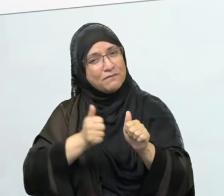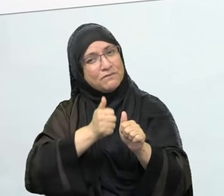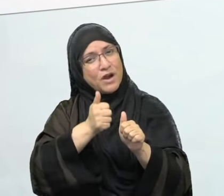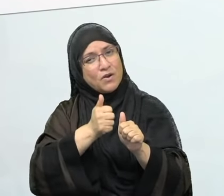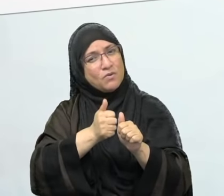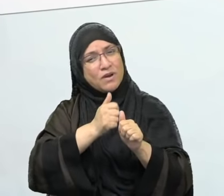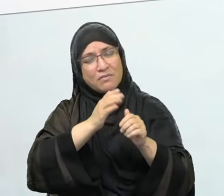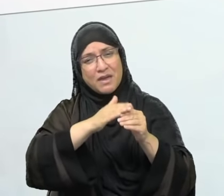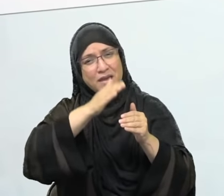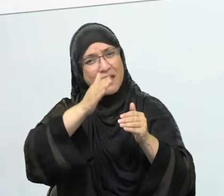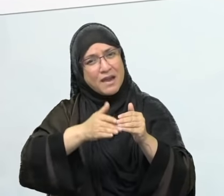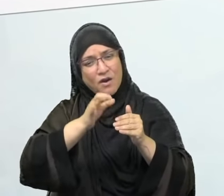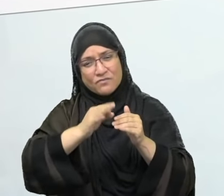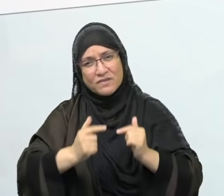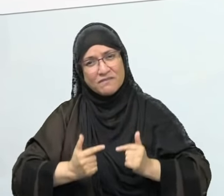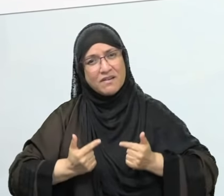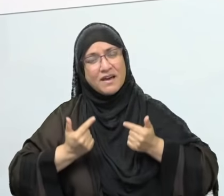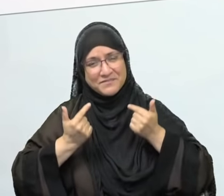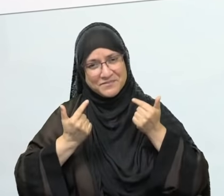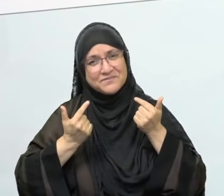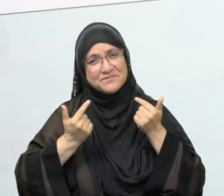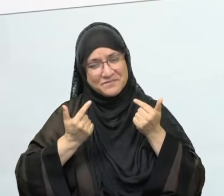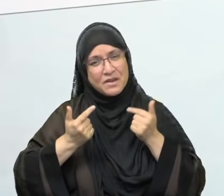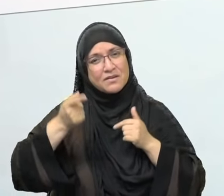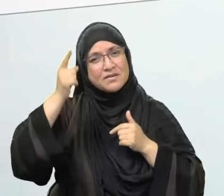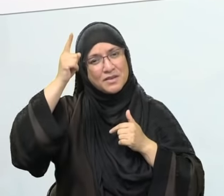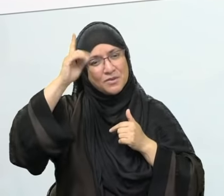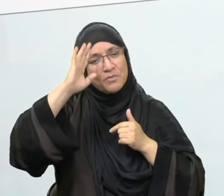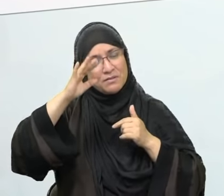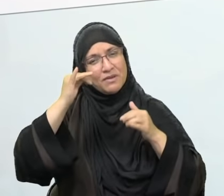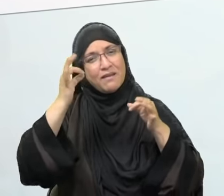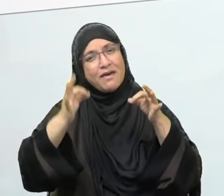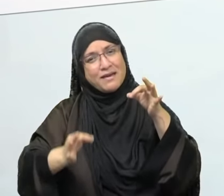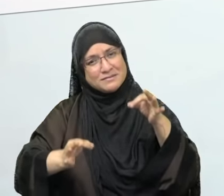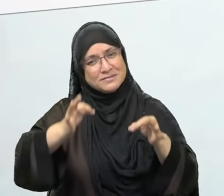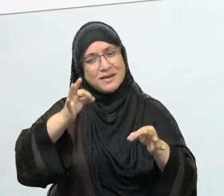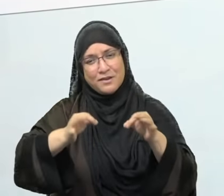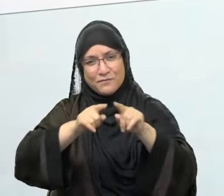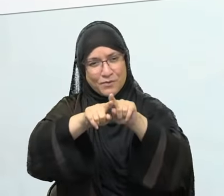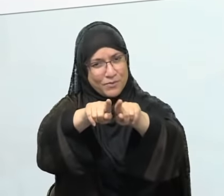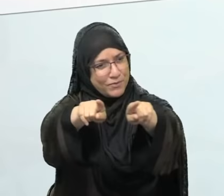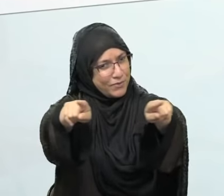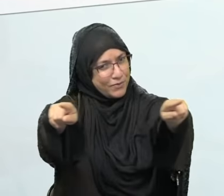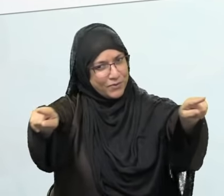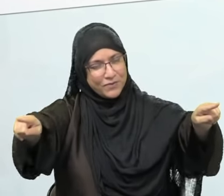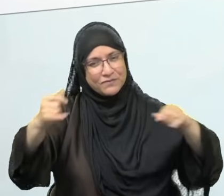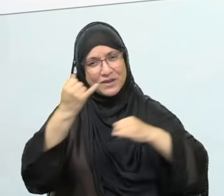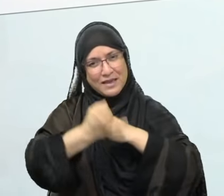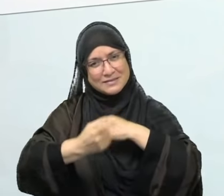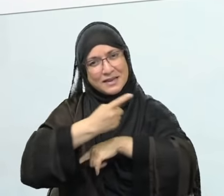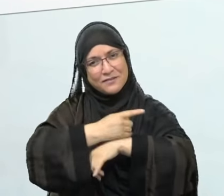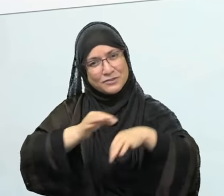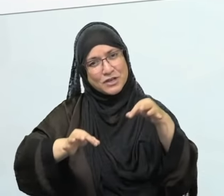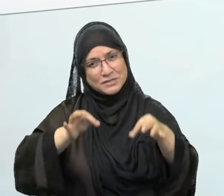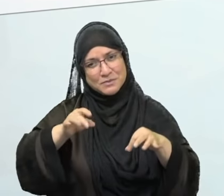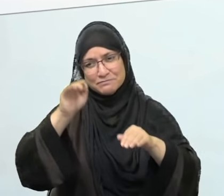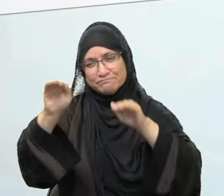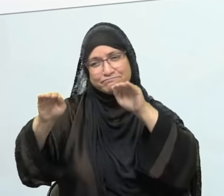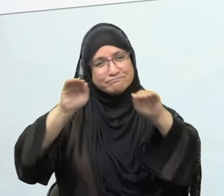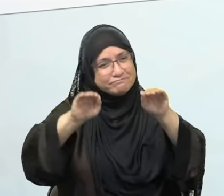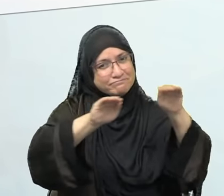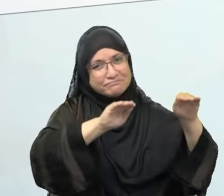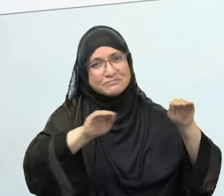Dear brothers and sisters, in a hadith that's narrated in the muwatta' of Imam Malik rahimahullah ta'ala, Safwar ibn